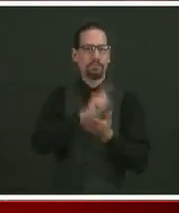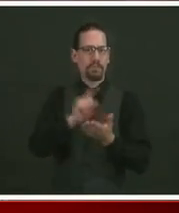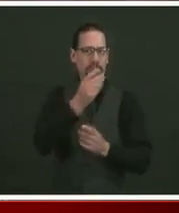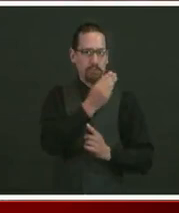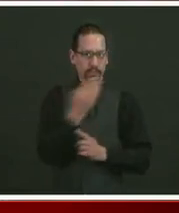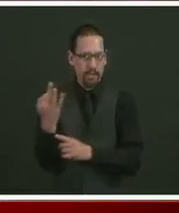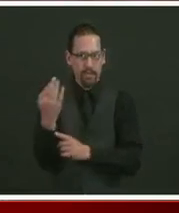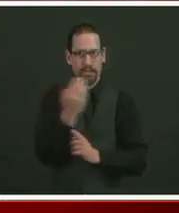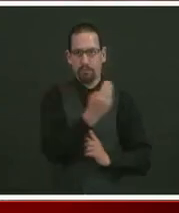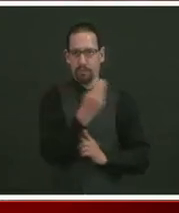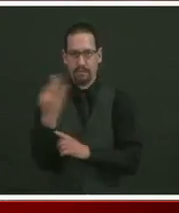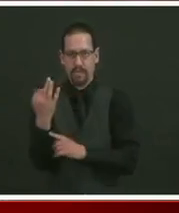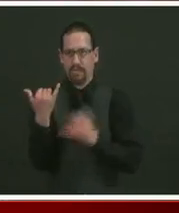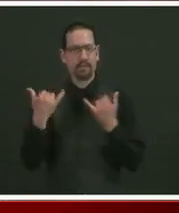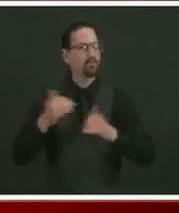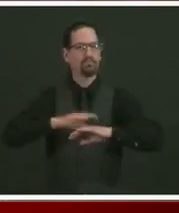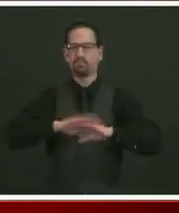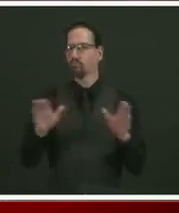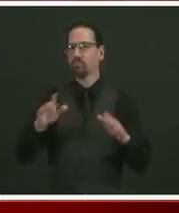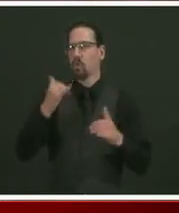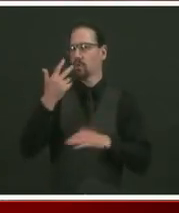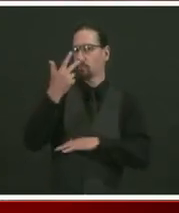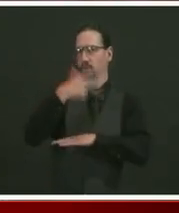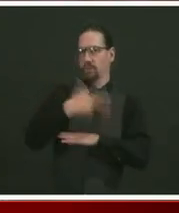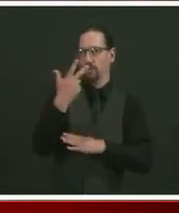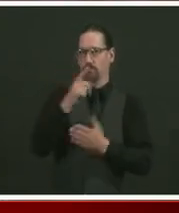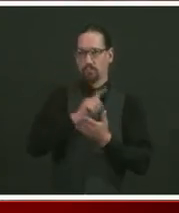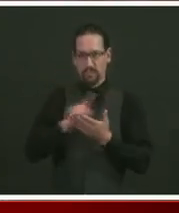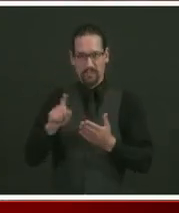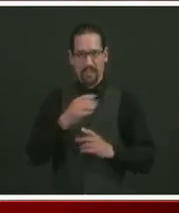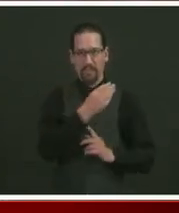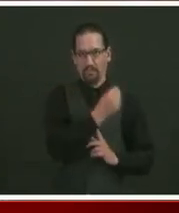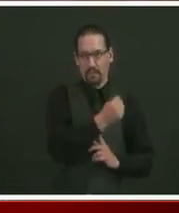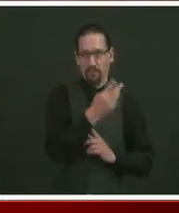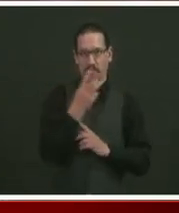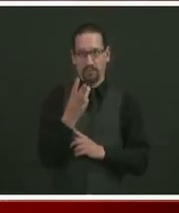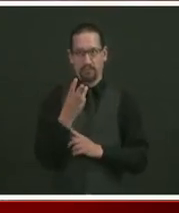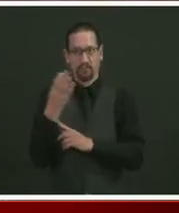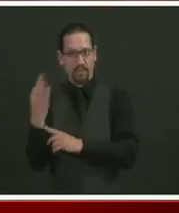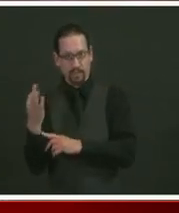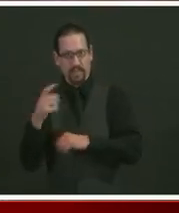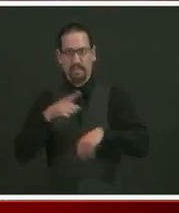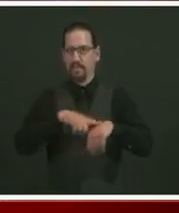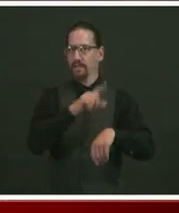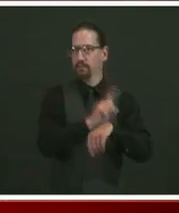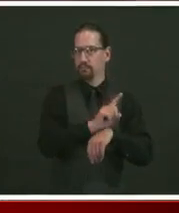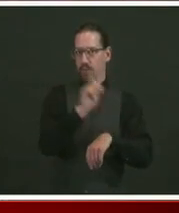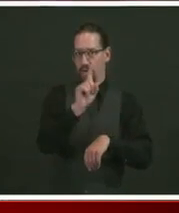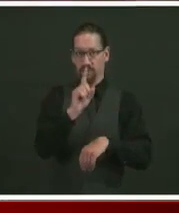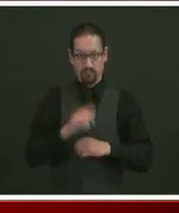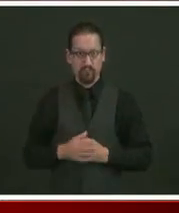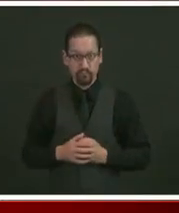seeing you all next week, Monday, Wednesday, and Friday at one o'clock. I will say that